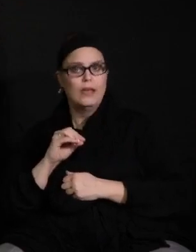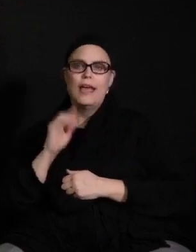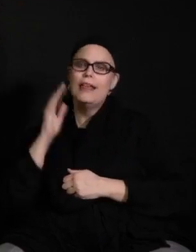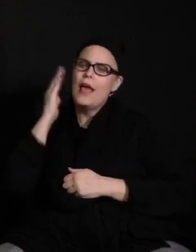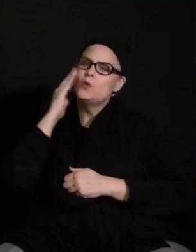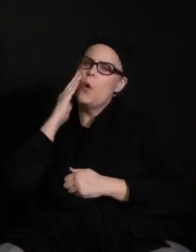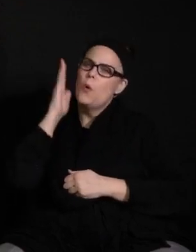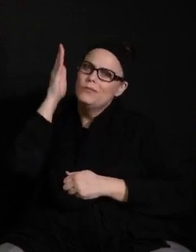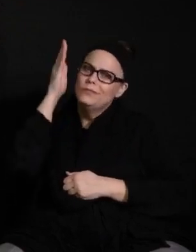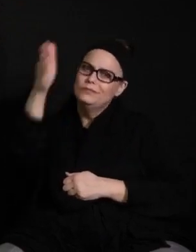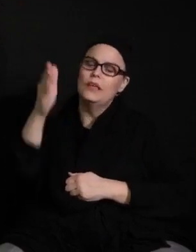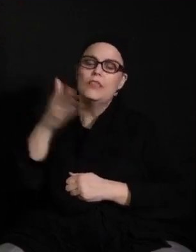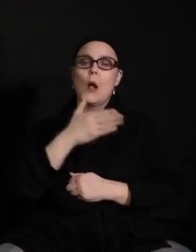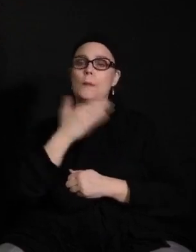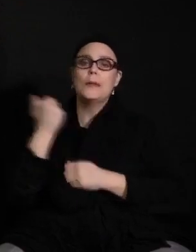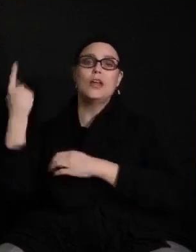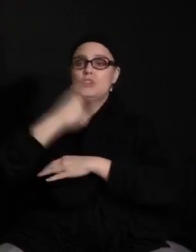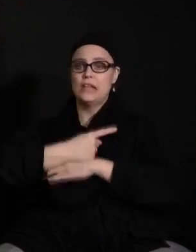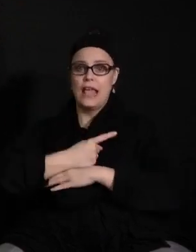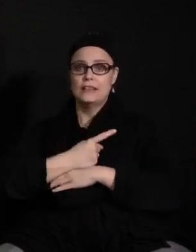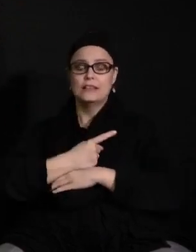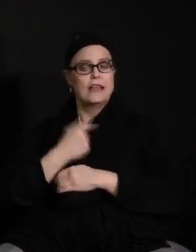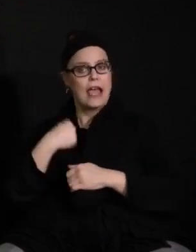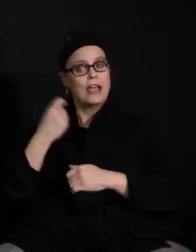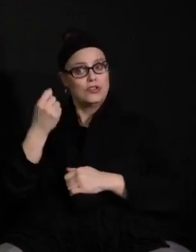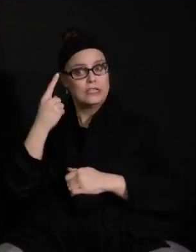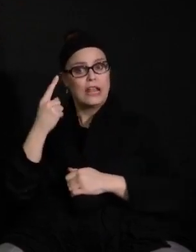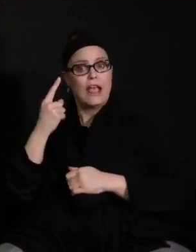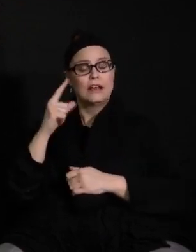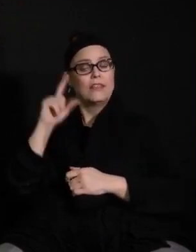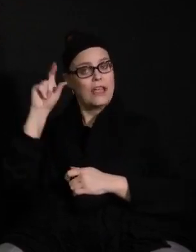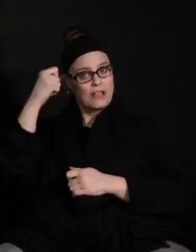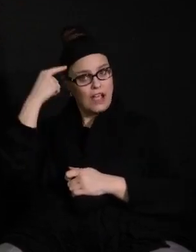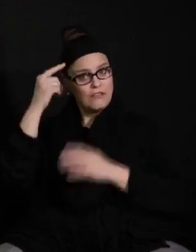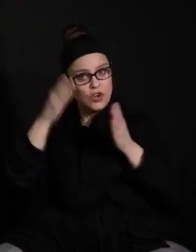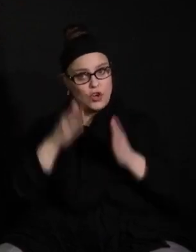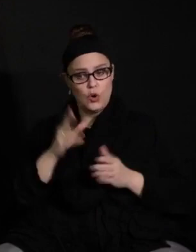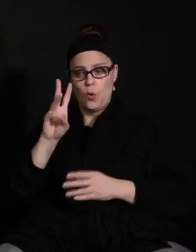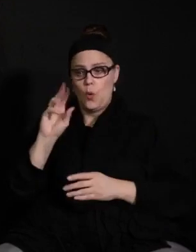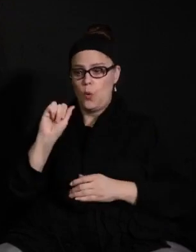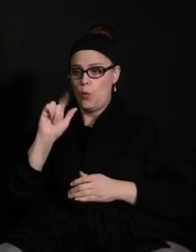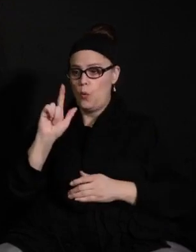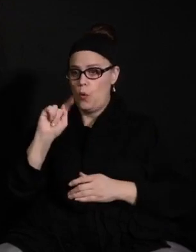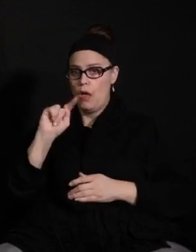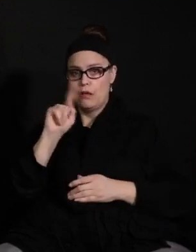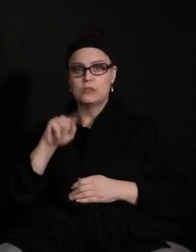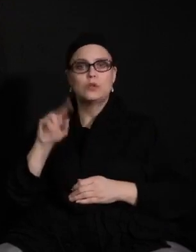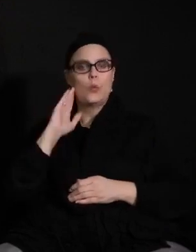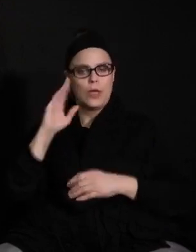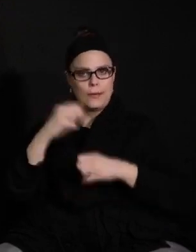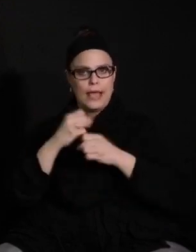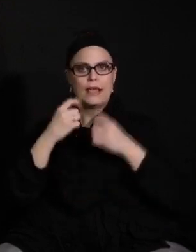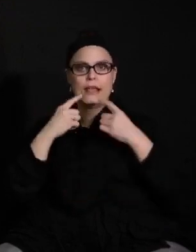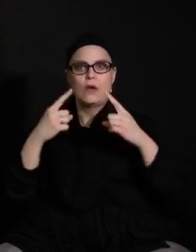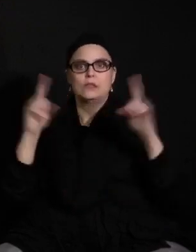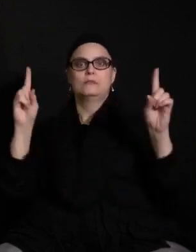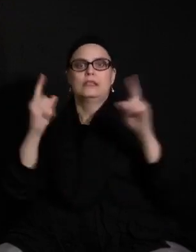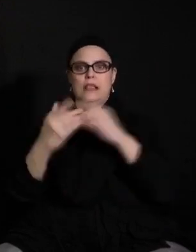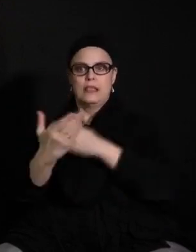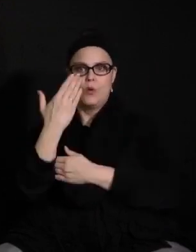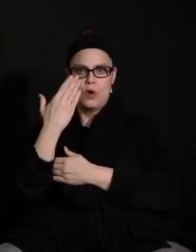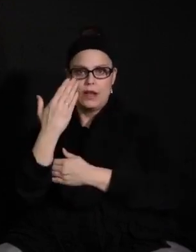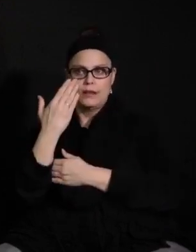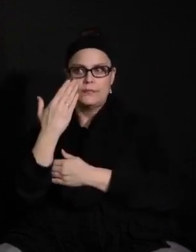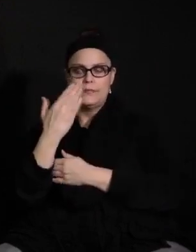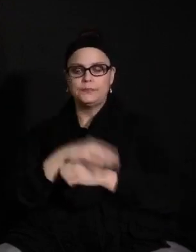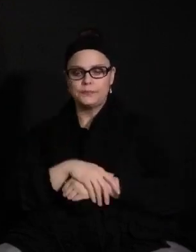and right before I haven't even been able to read much about it, but I do understand Governor Walz is going to make some announcements tomorrow morning. That would be the 12th if you're not